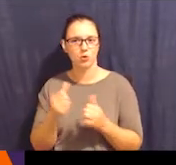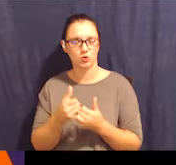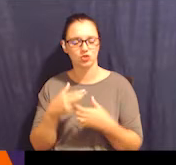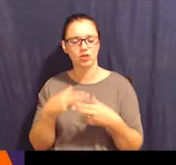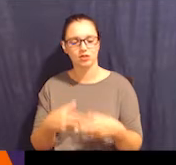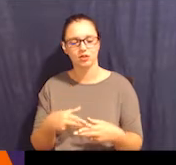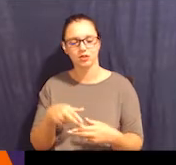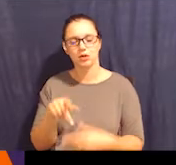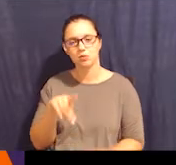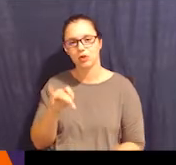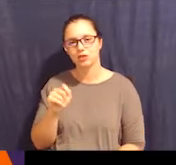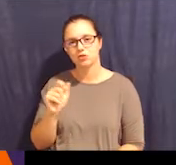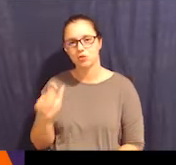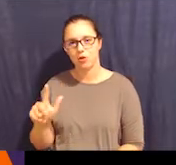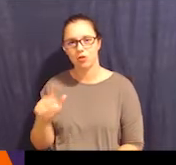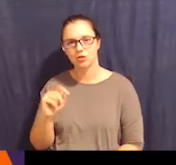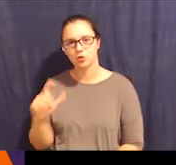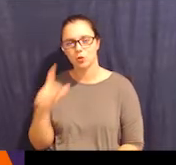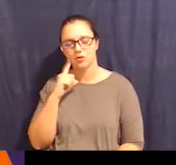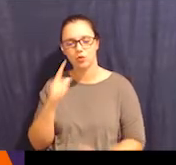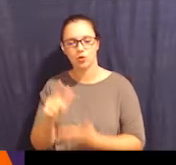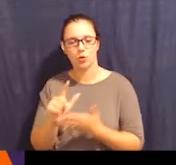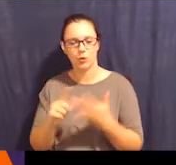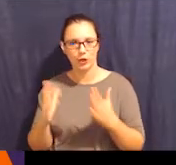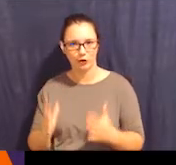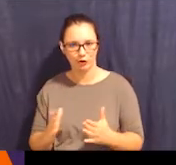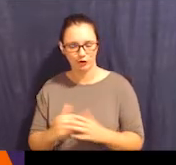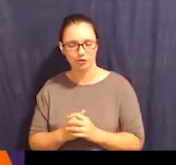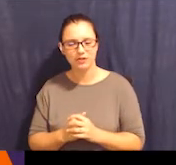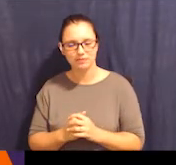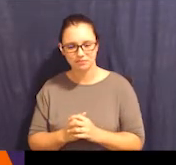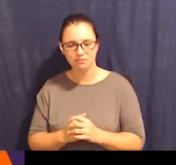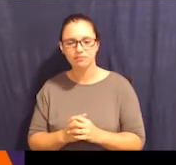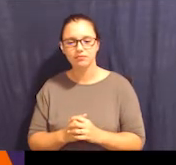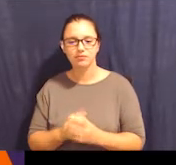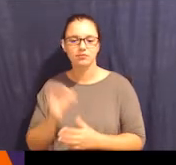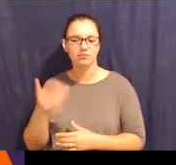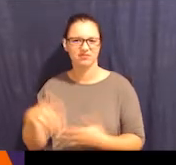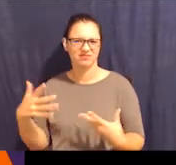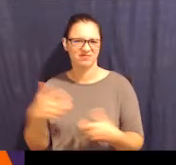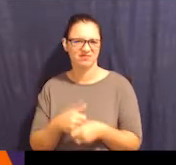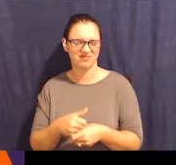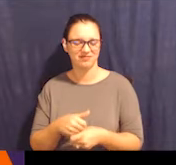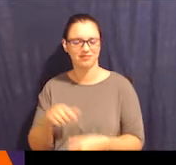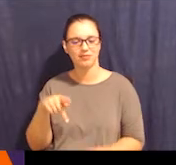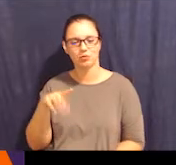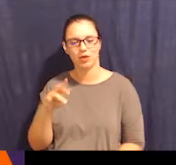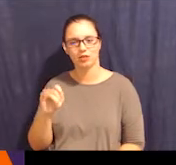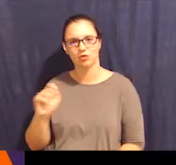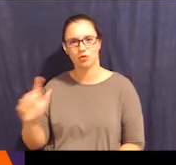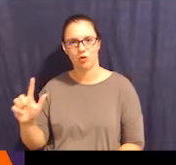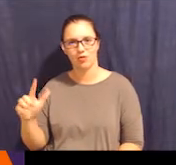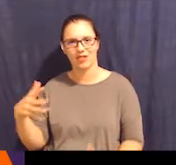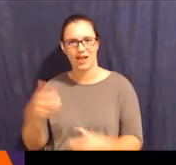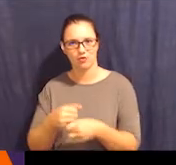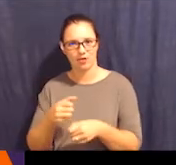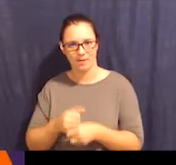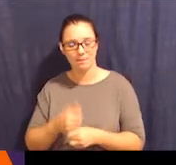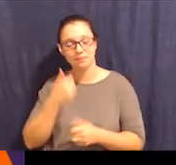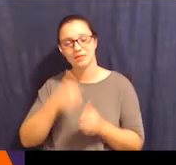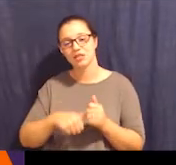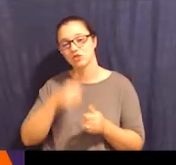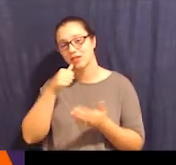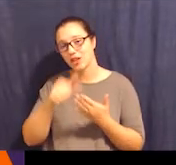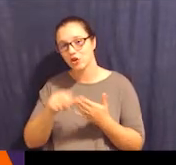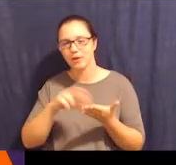Association, and it's called the Practical Tool for Lawyers. And it's an acronym, right? Practical is an acronym, and then